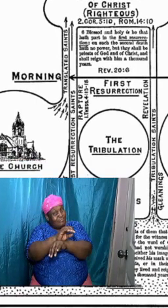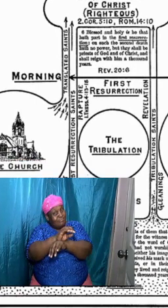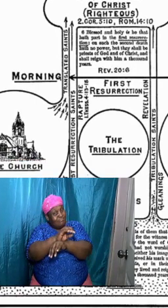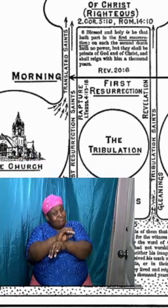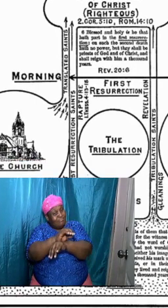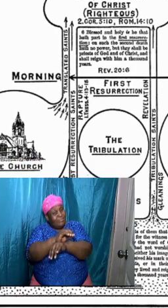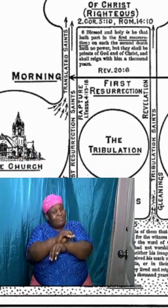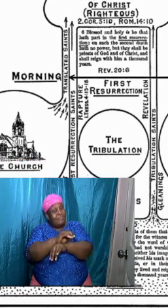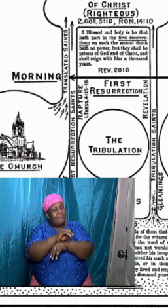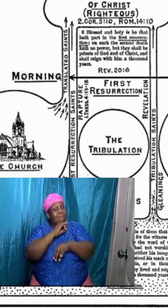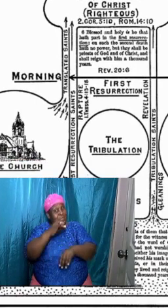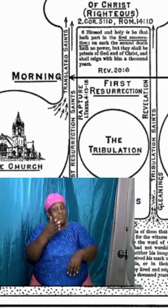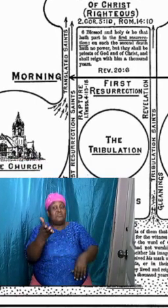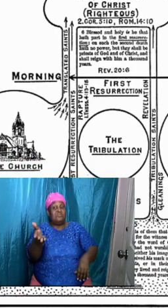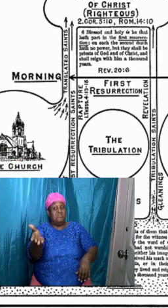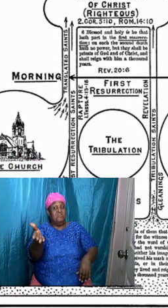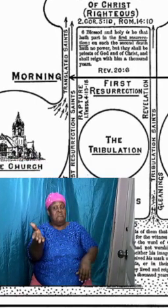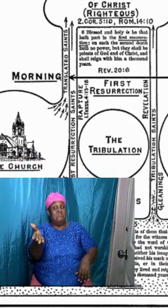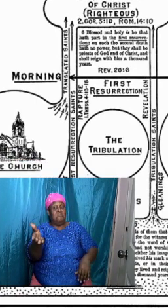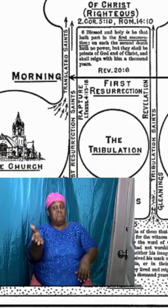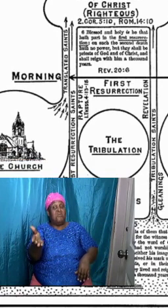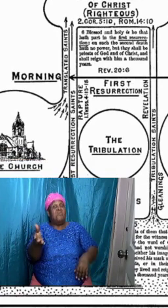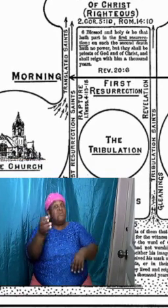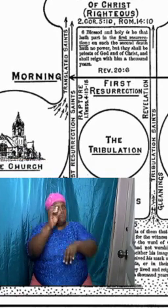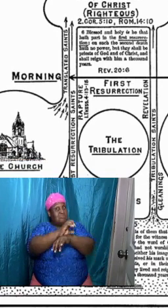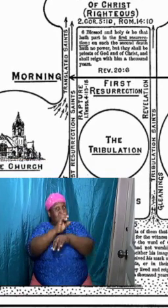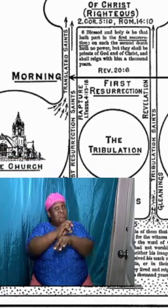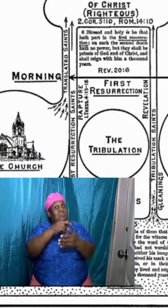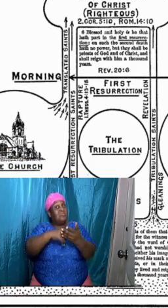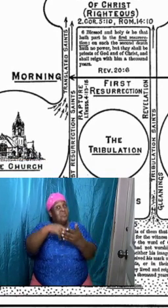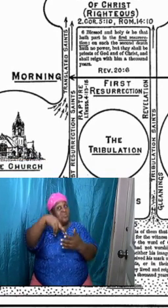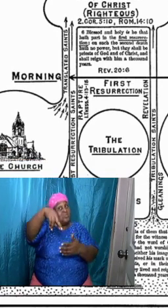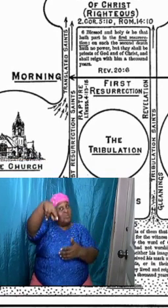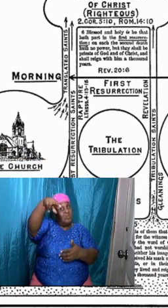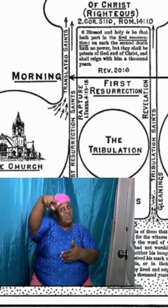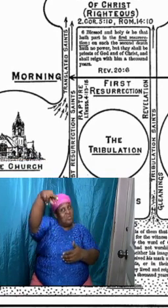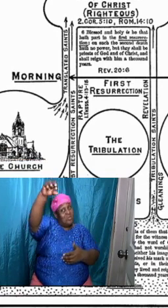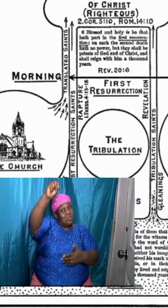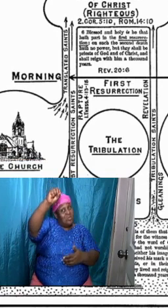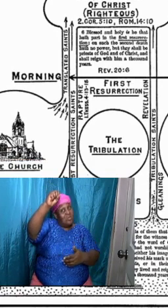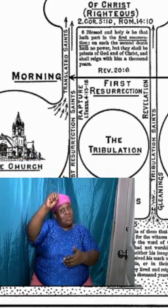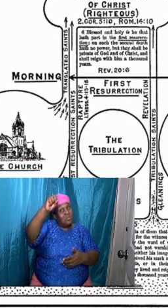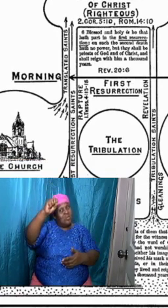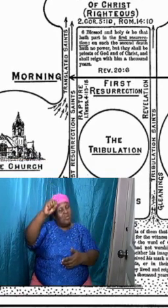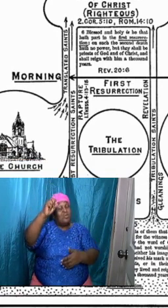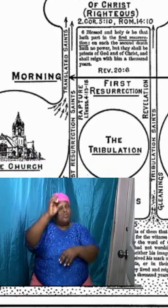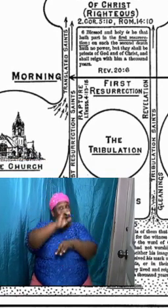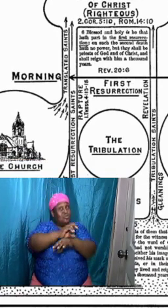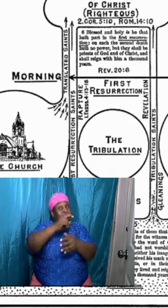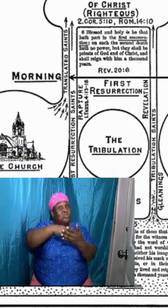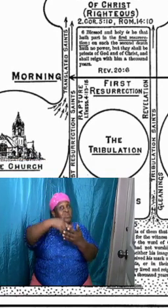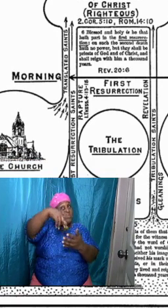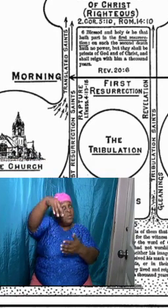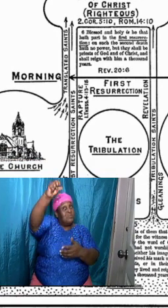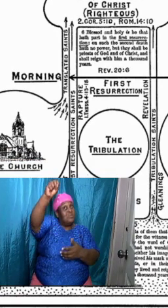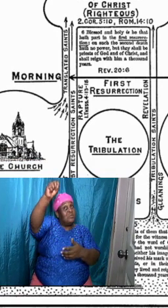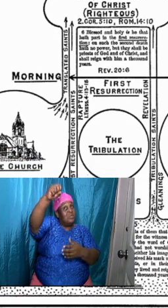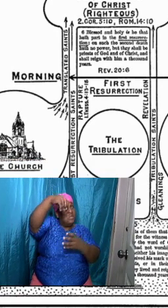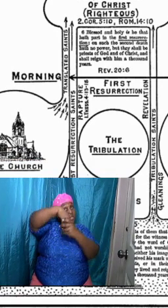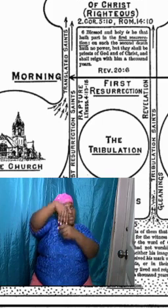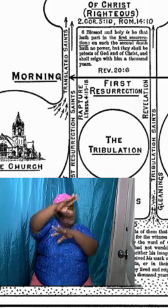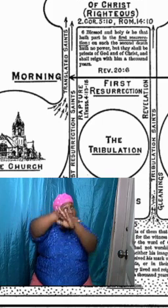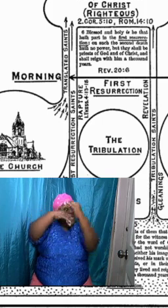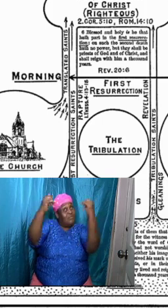is there the church would have been raptured we looked at those scriptures the church went up and in heaven